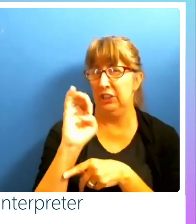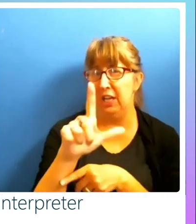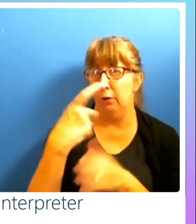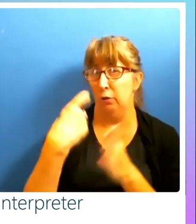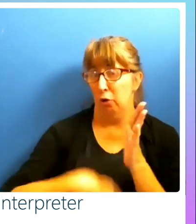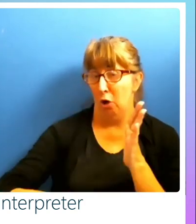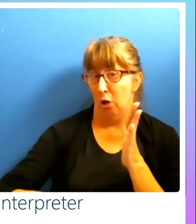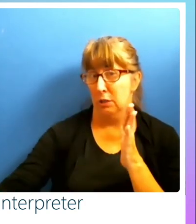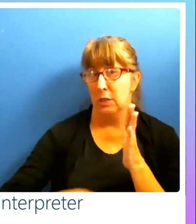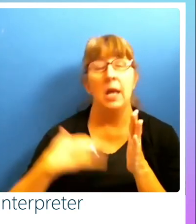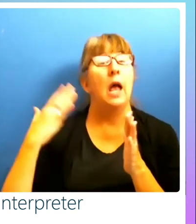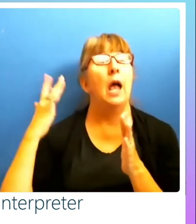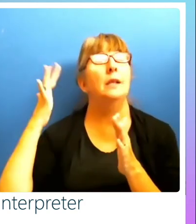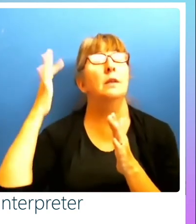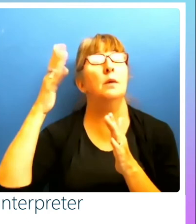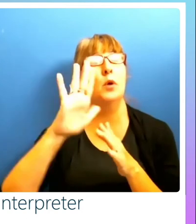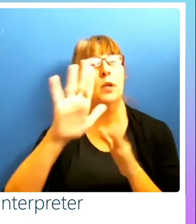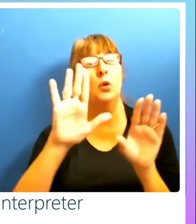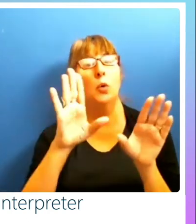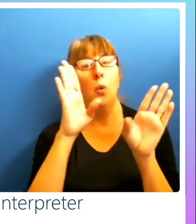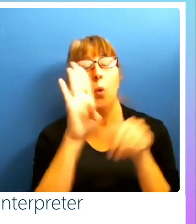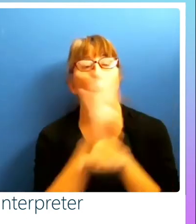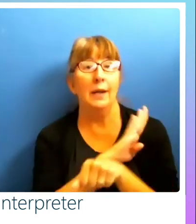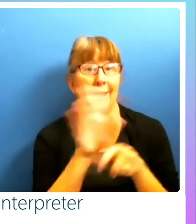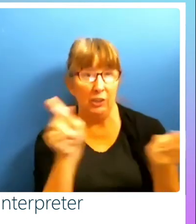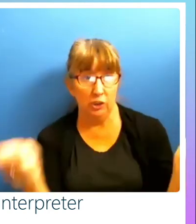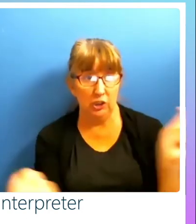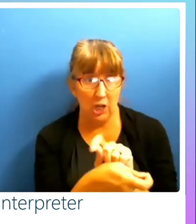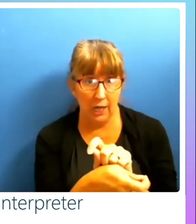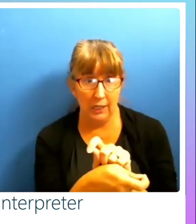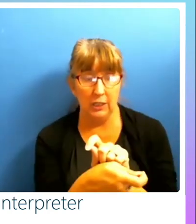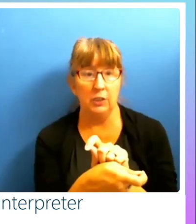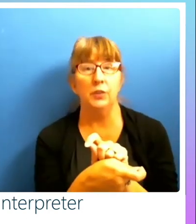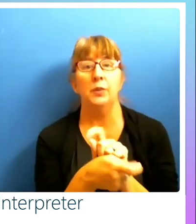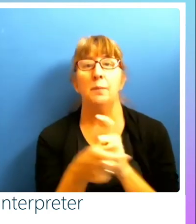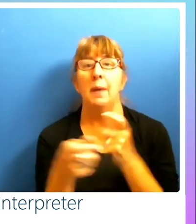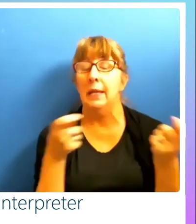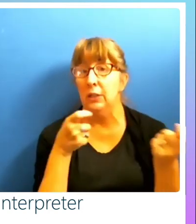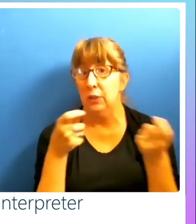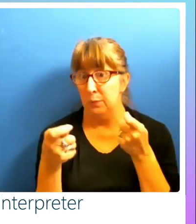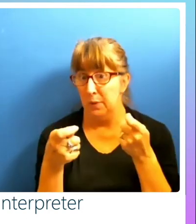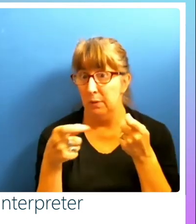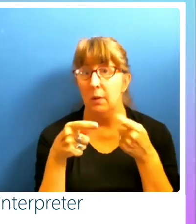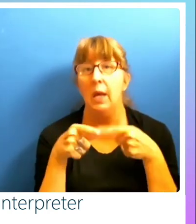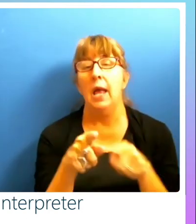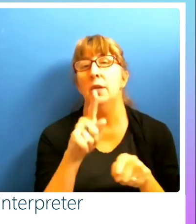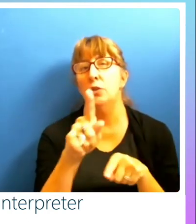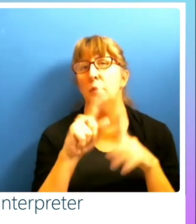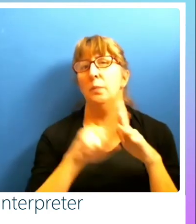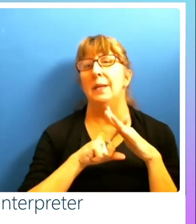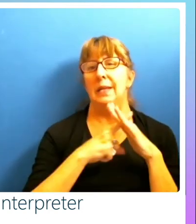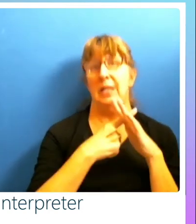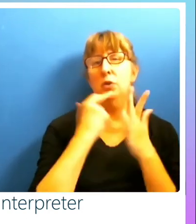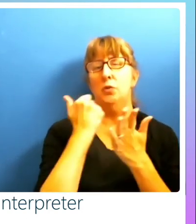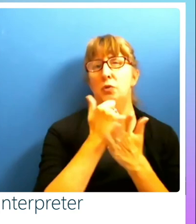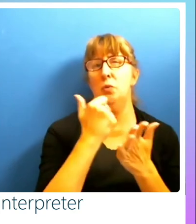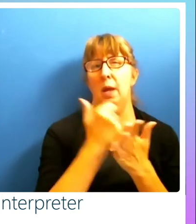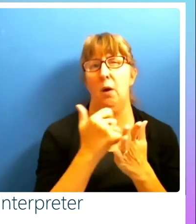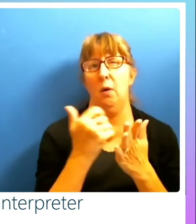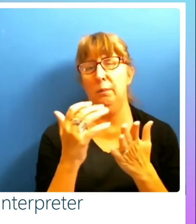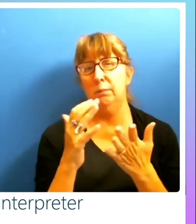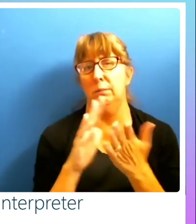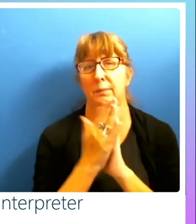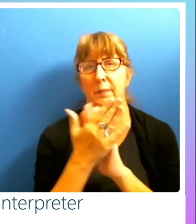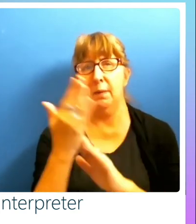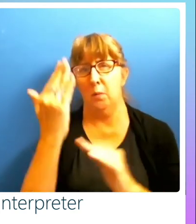point in your organizational change management, as you begin to help gain awareness on the